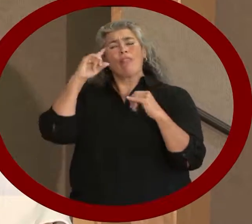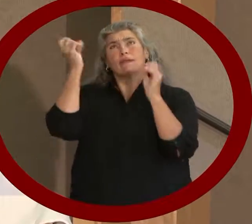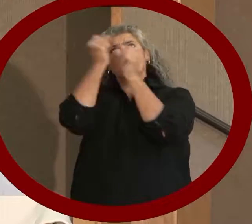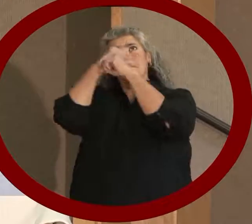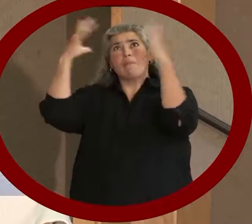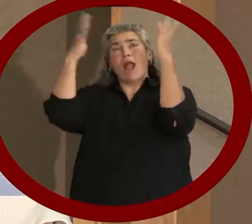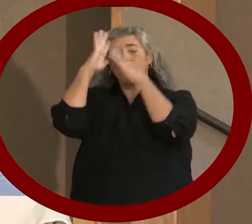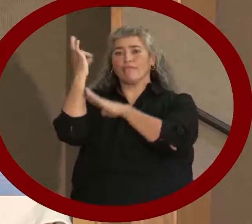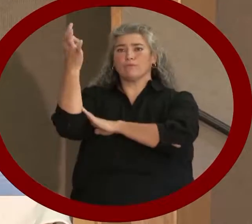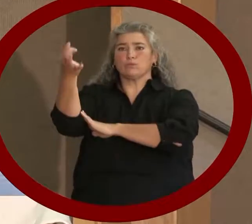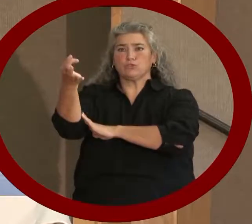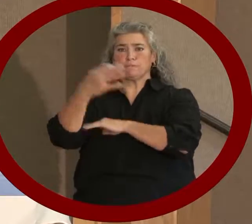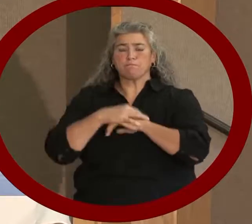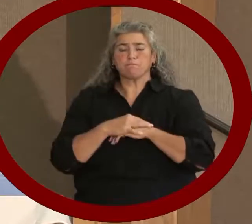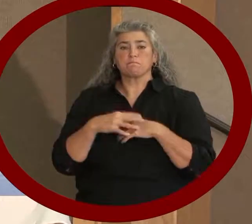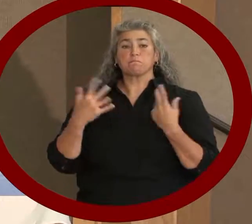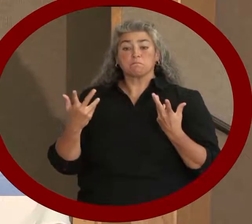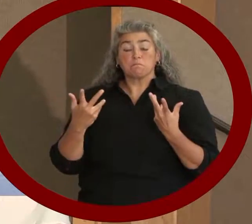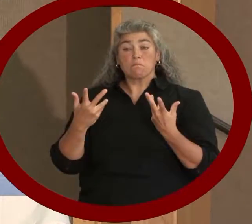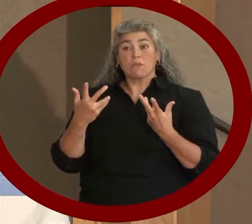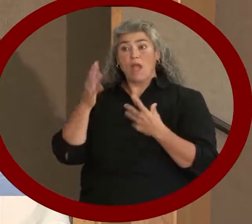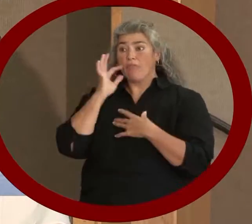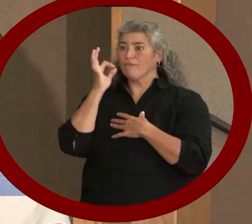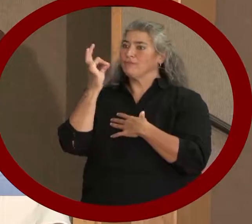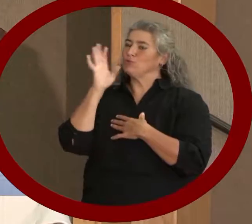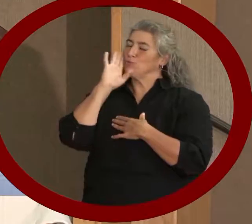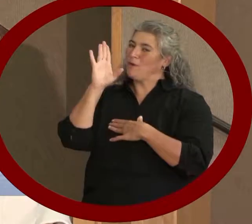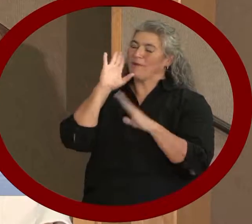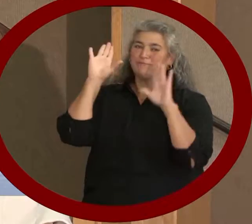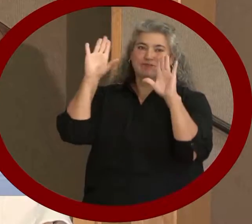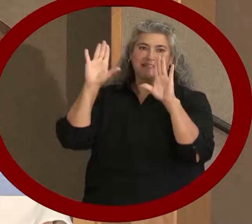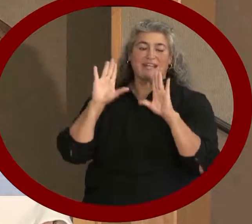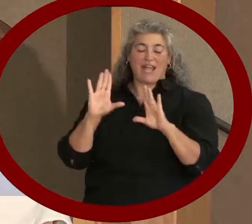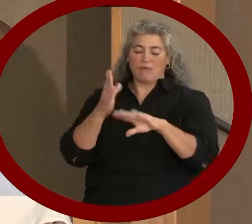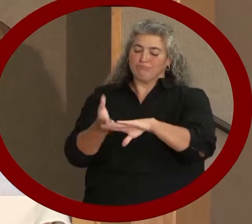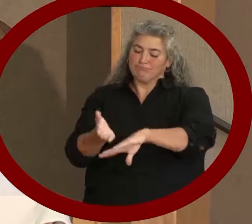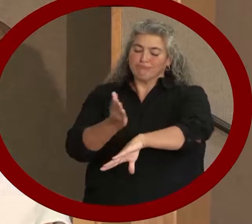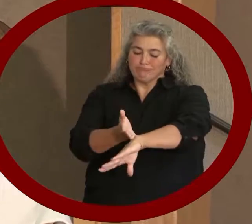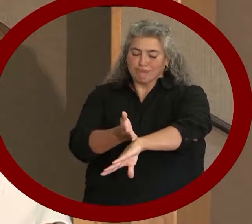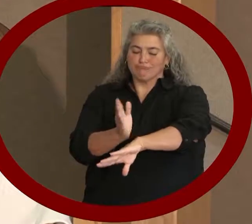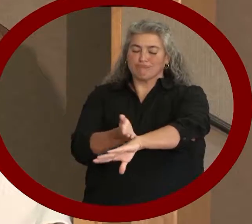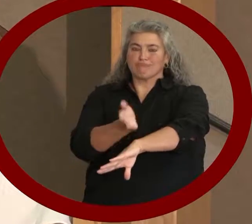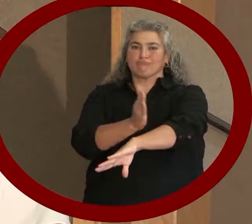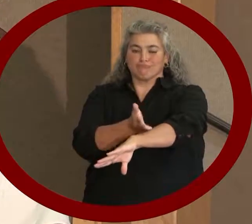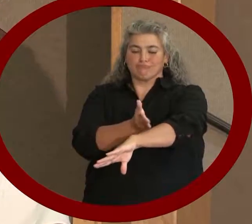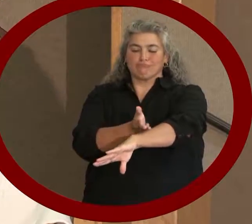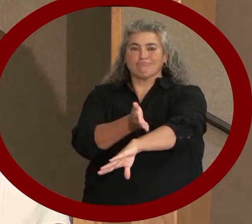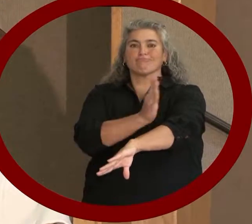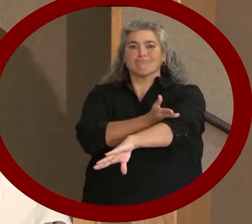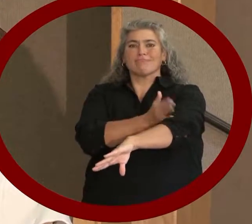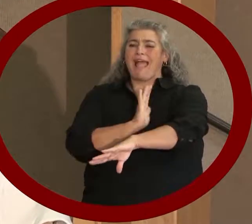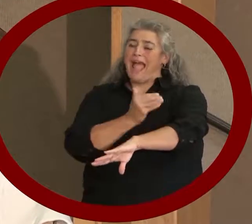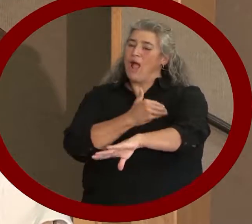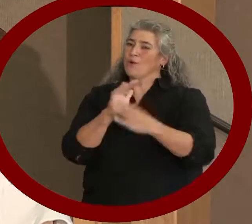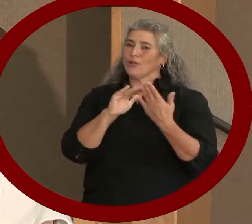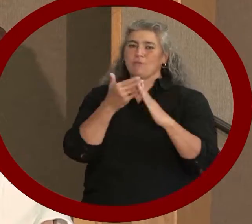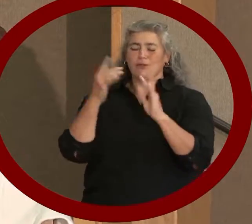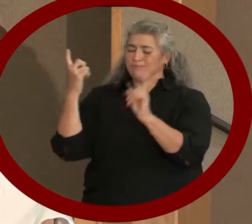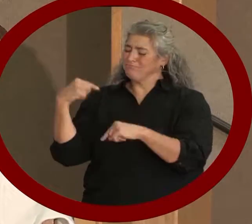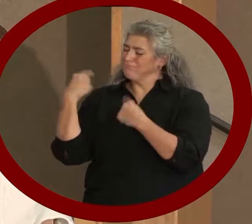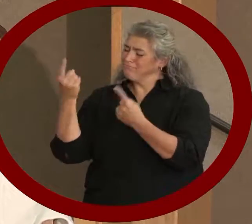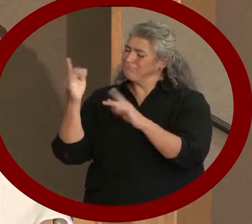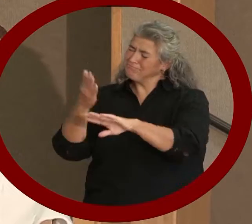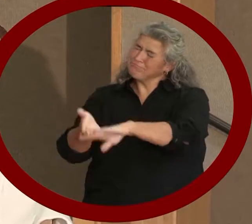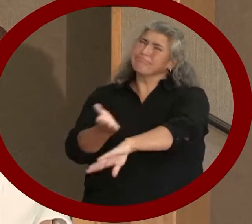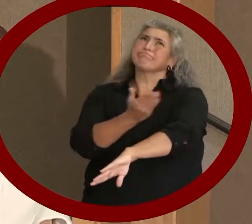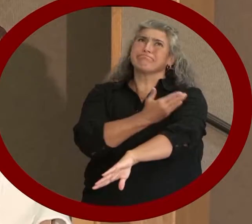The future holds promise for continued progress and improvement. Our community has come a long ways over the years.